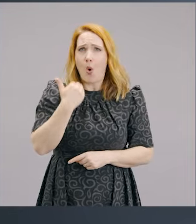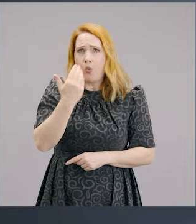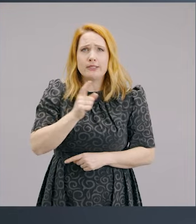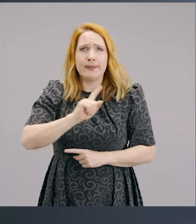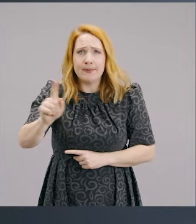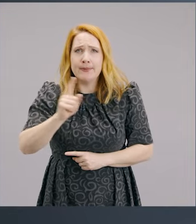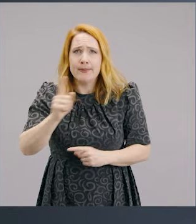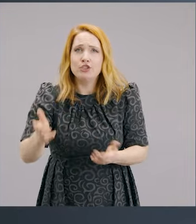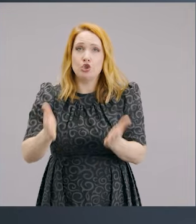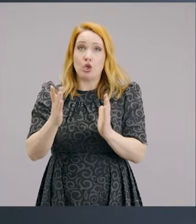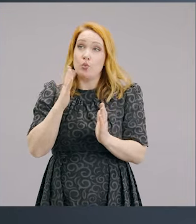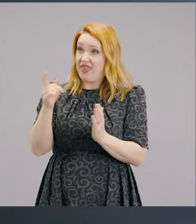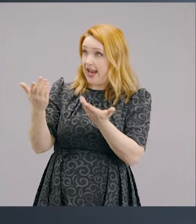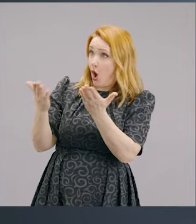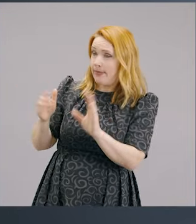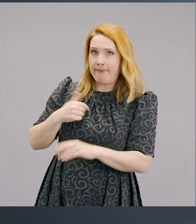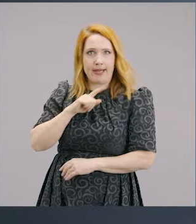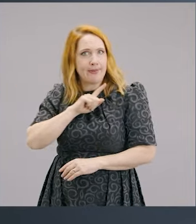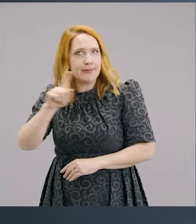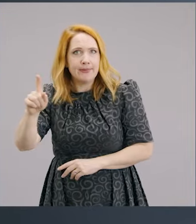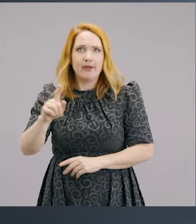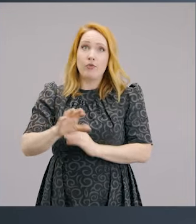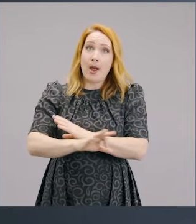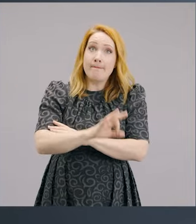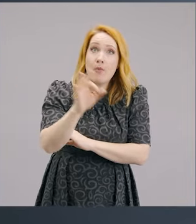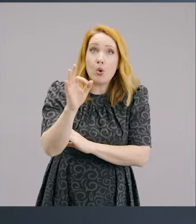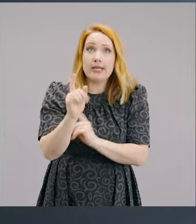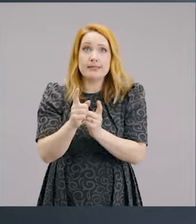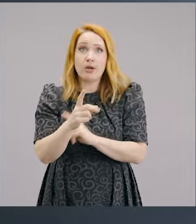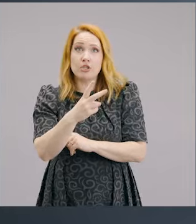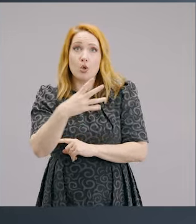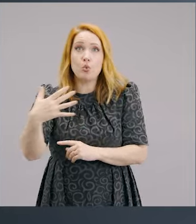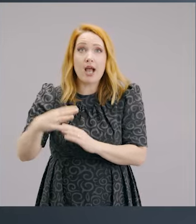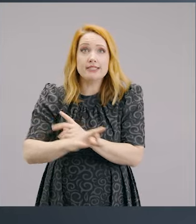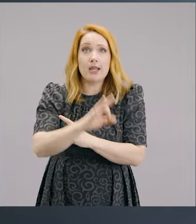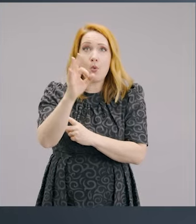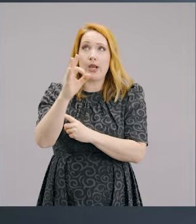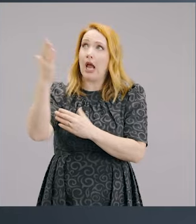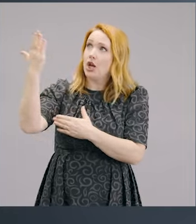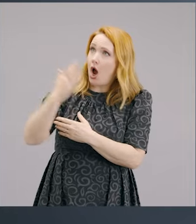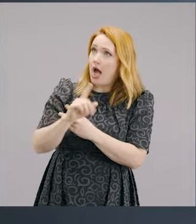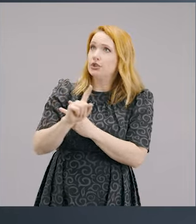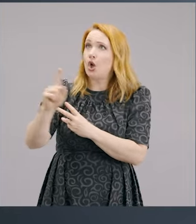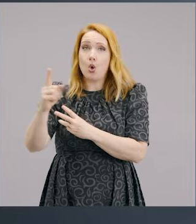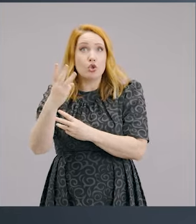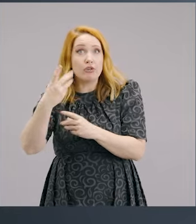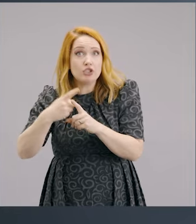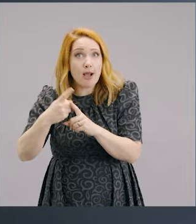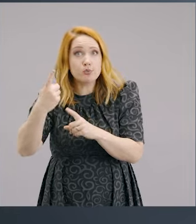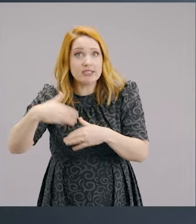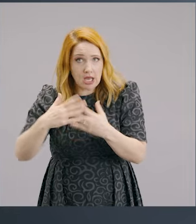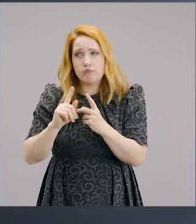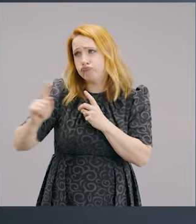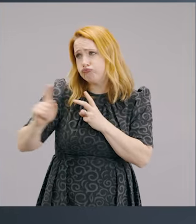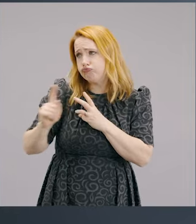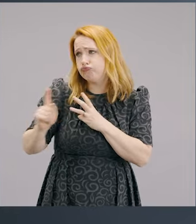went, every time the doors were open, I was at church. The morning service, sometimes I'll go to two in the morning and I'd go at night and I'd go to other churches for